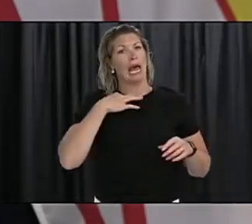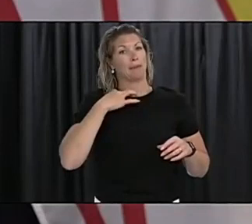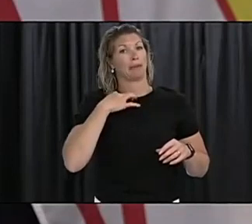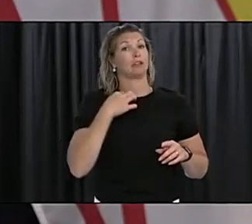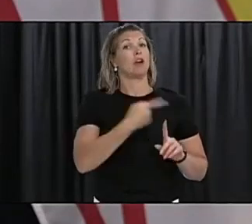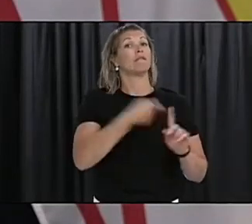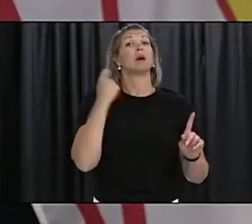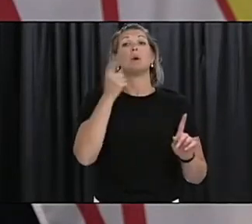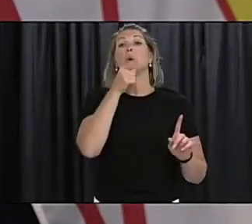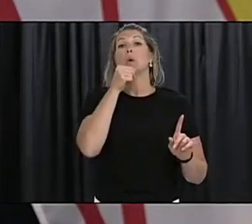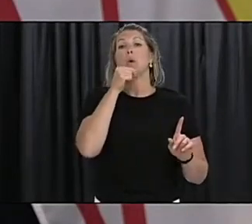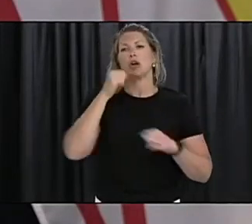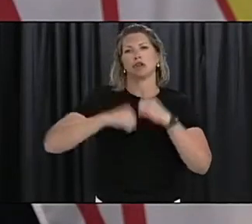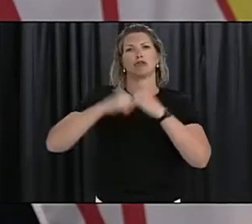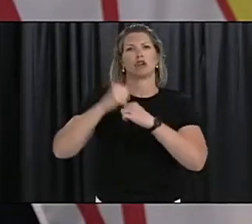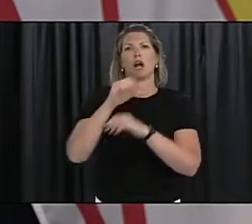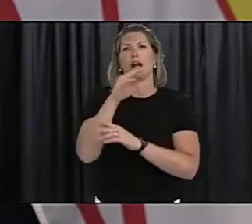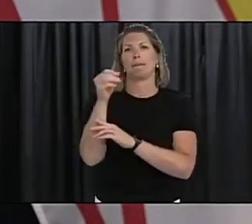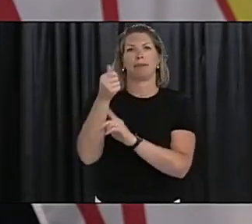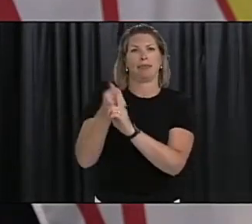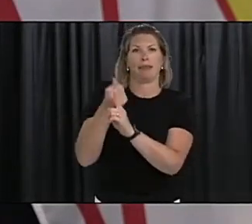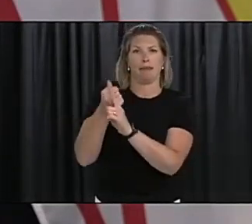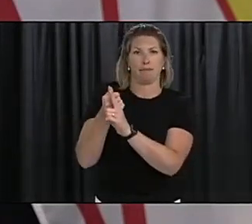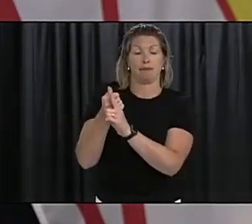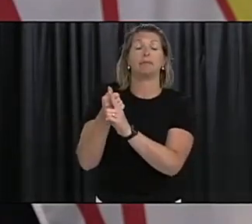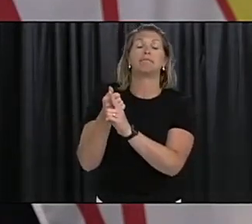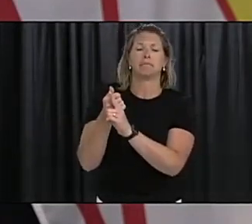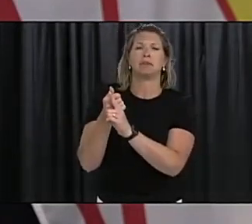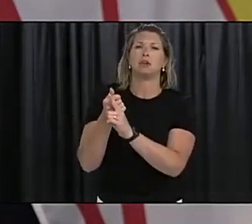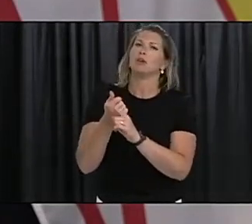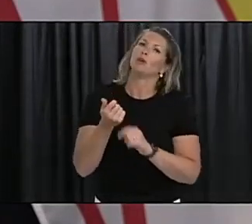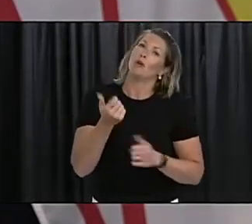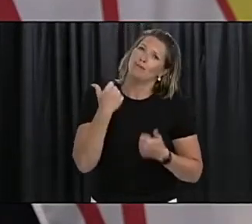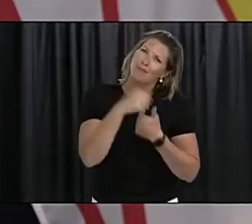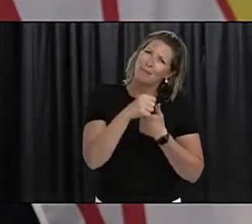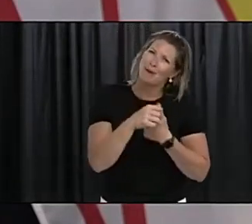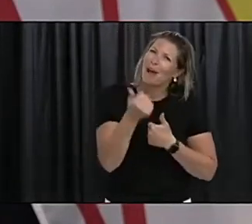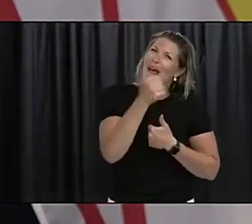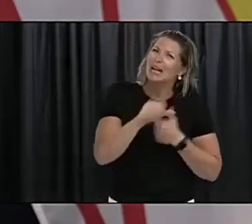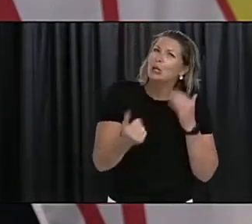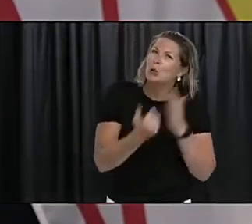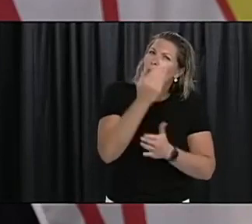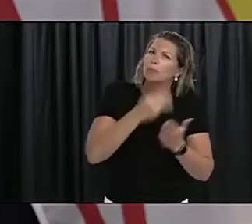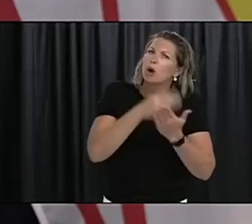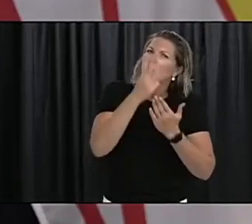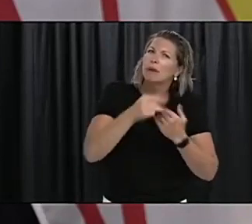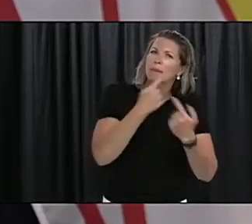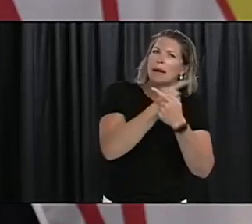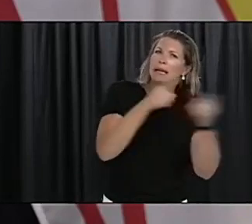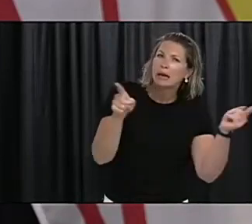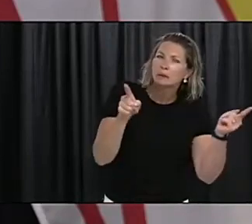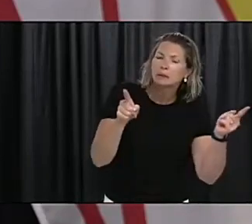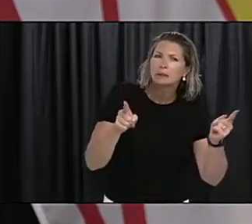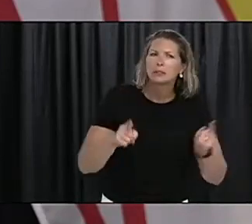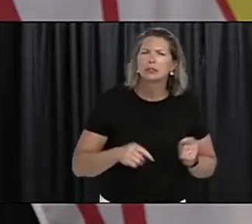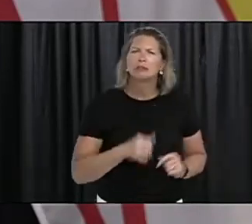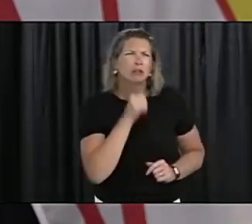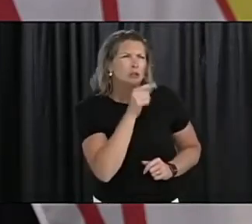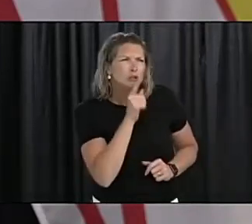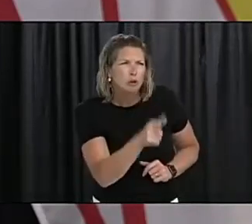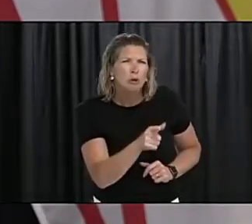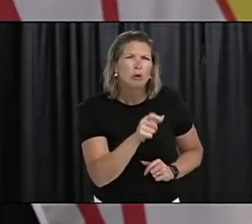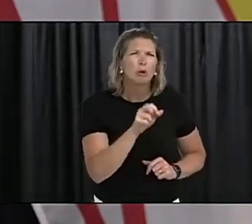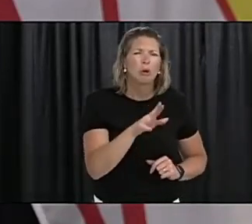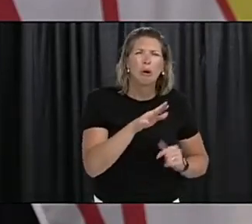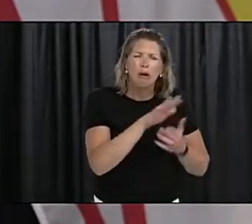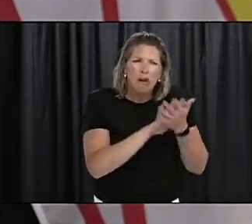an email account that has been set up to assist with the inquiries. Like any new program, you're going to get questions. So if you have questions pertaining to